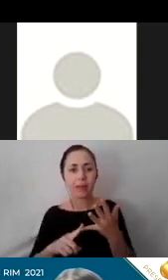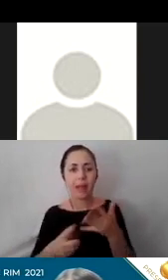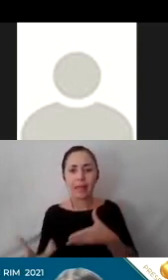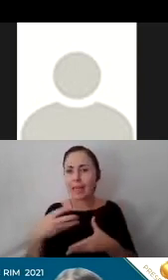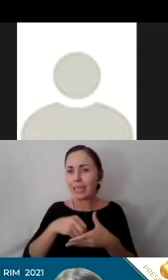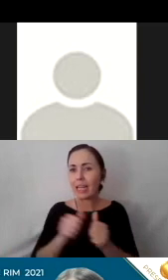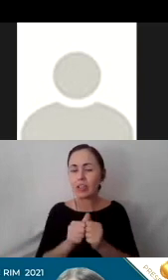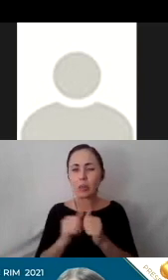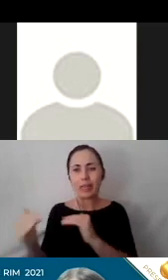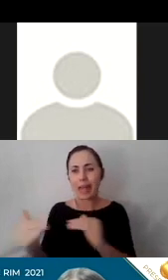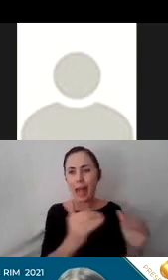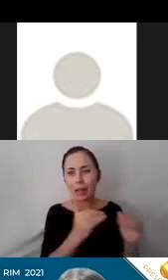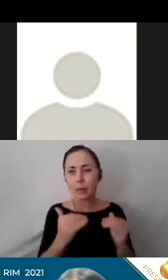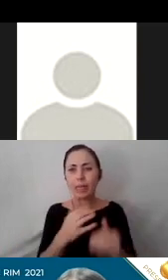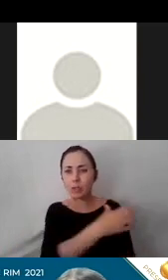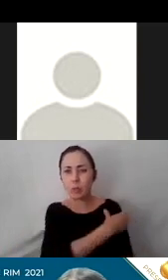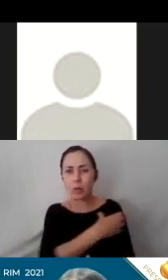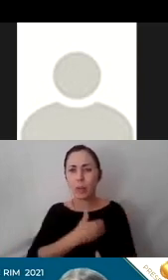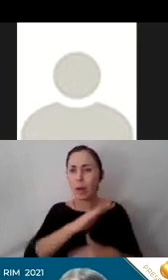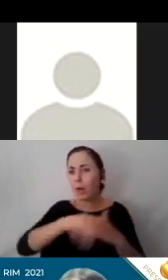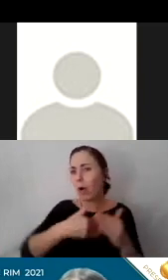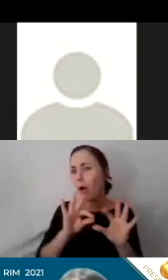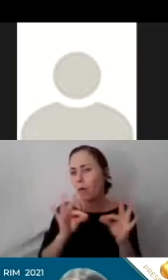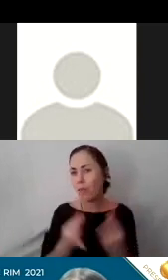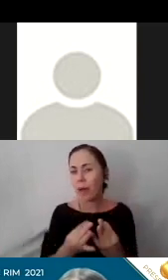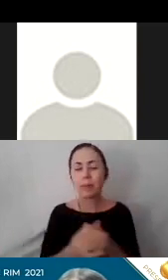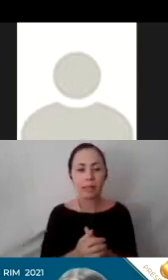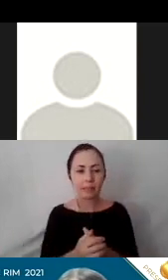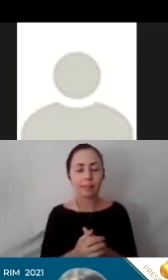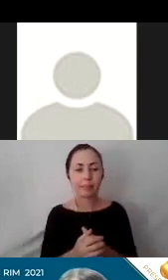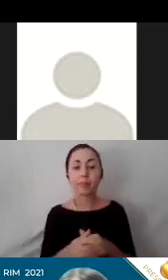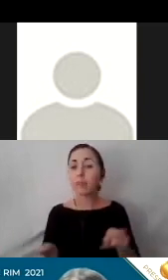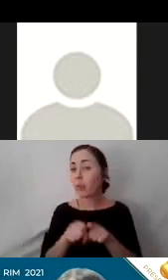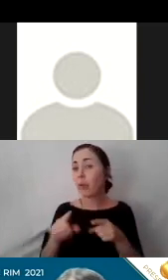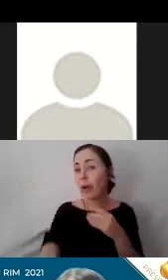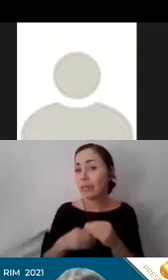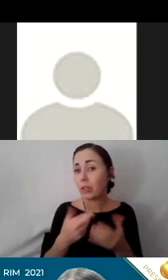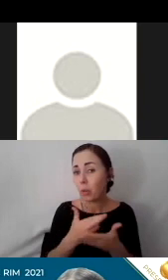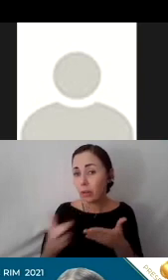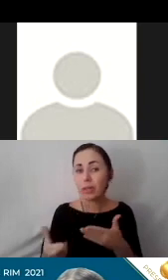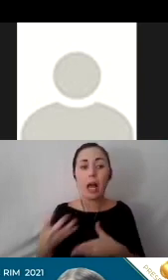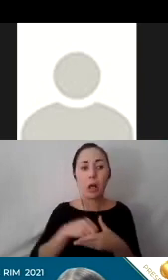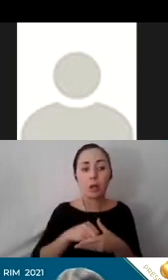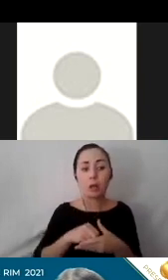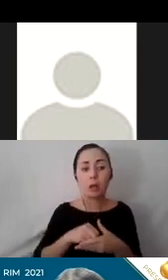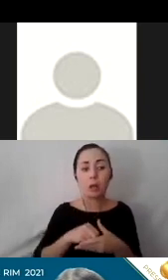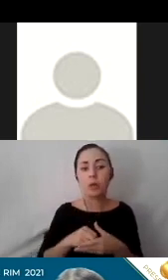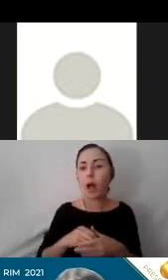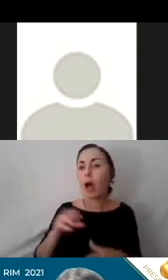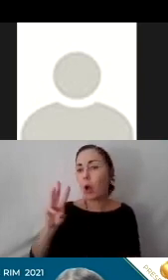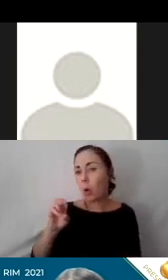all families. Additional resources in this package include the archived webinar series, building